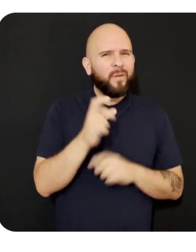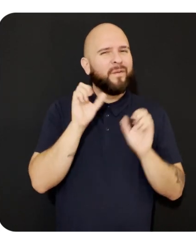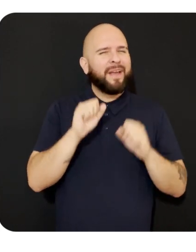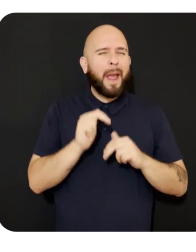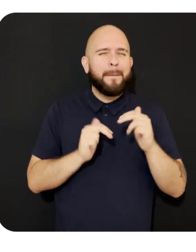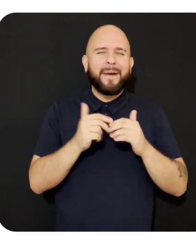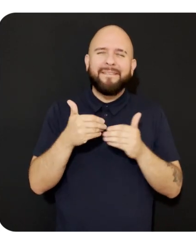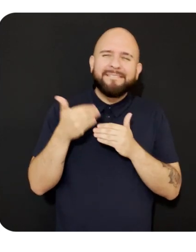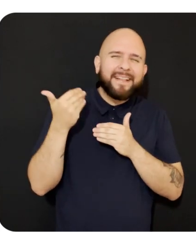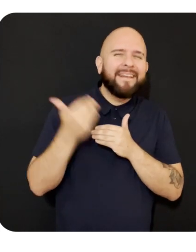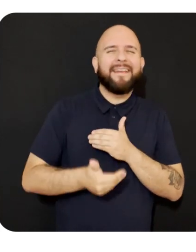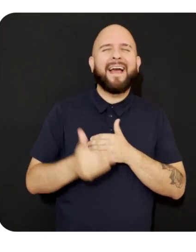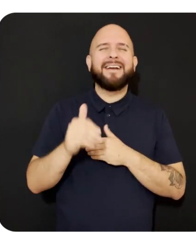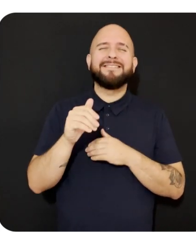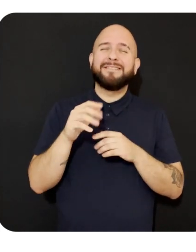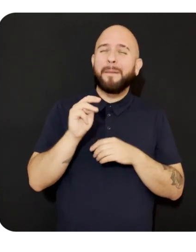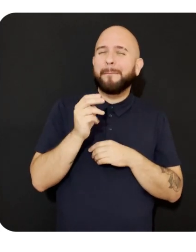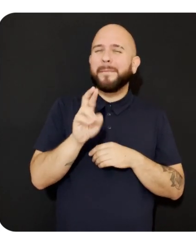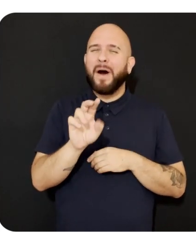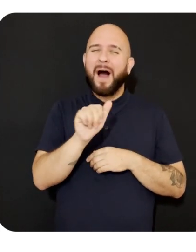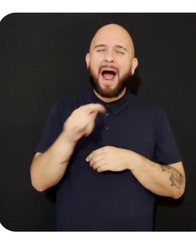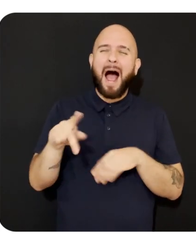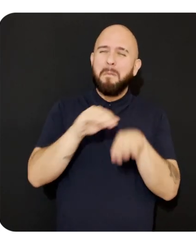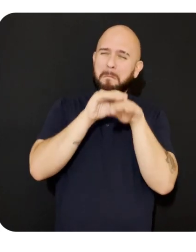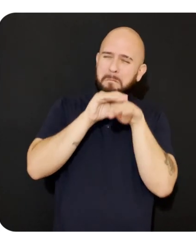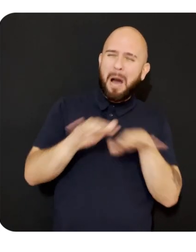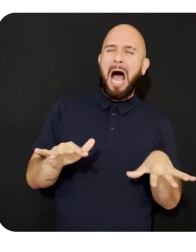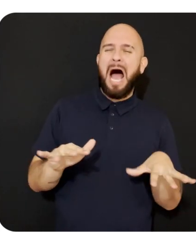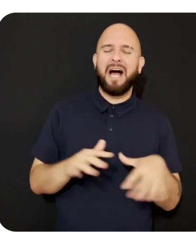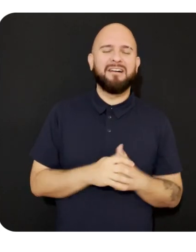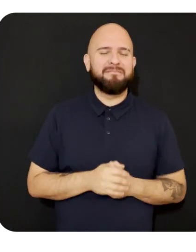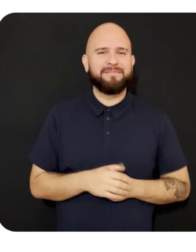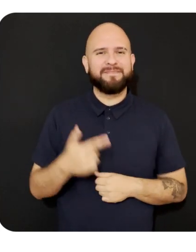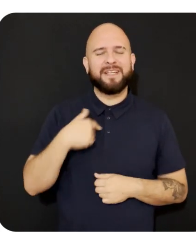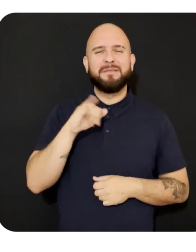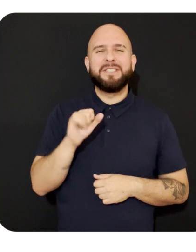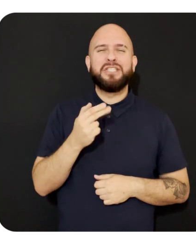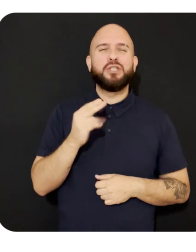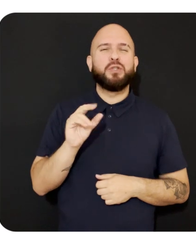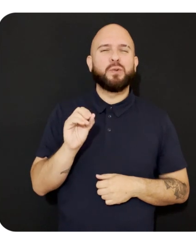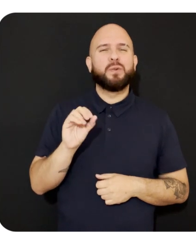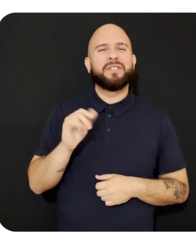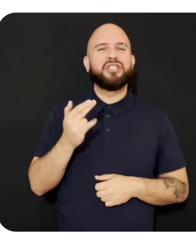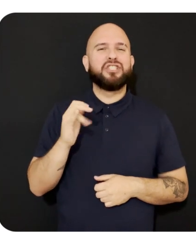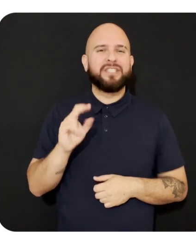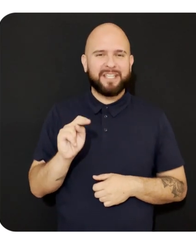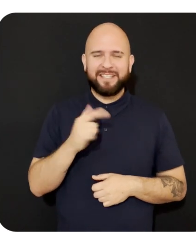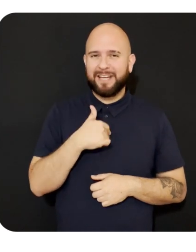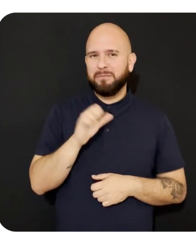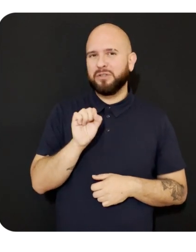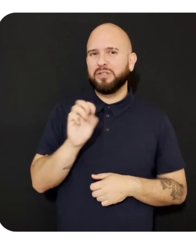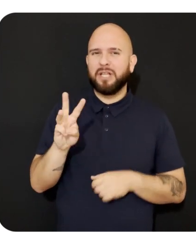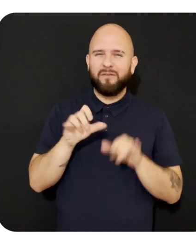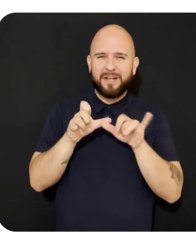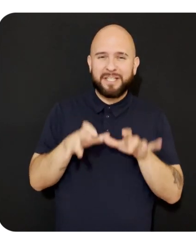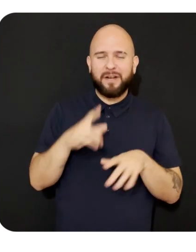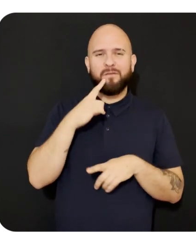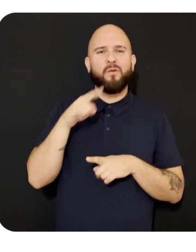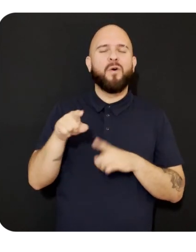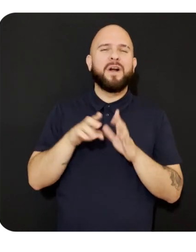build the next breakout mixed reality app. I'm Jisoo Shin, and I'm a software engineer on the developer platform team.